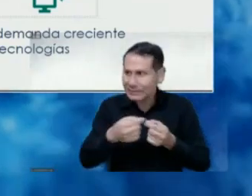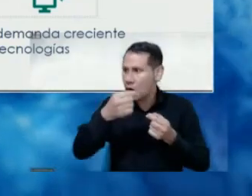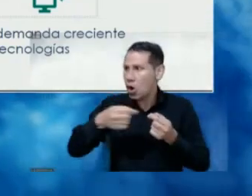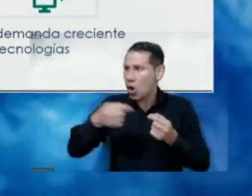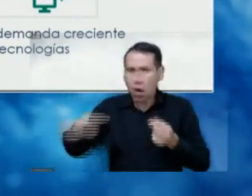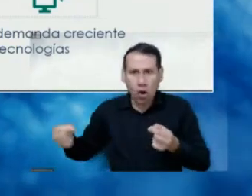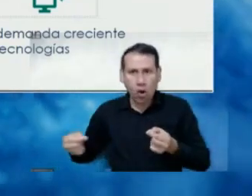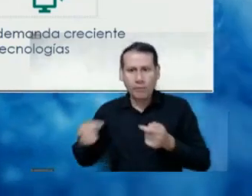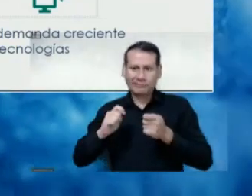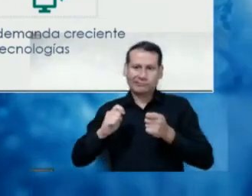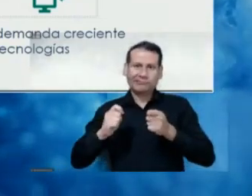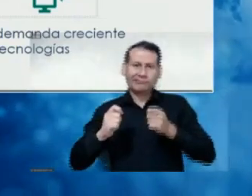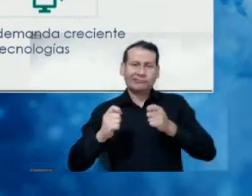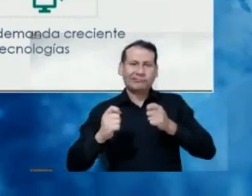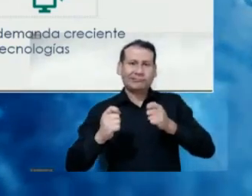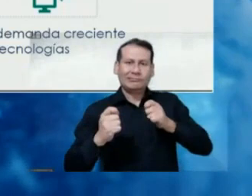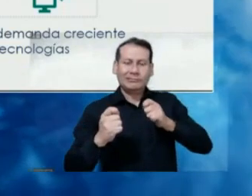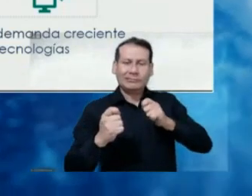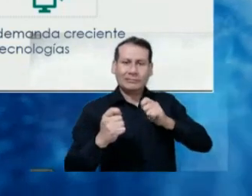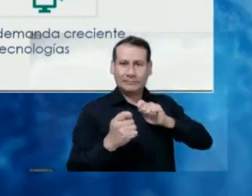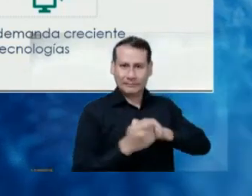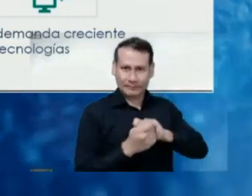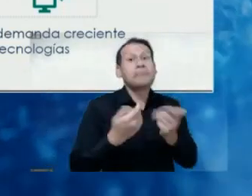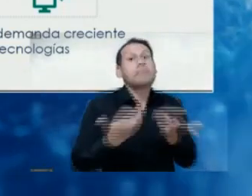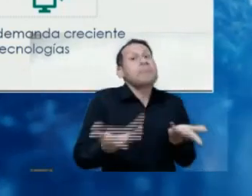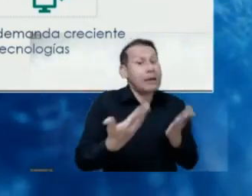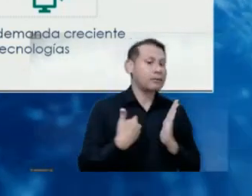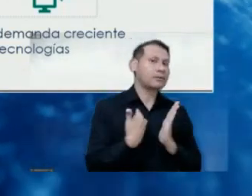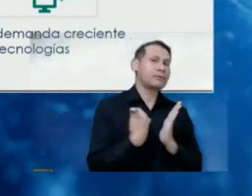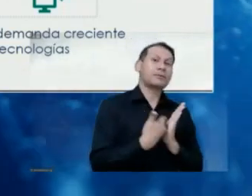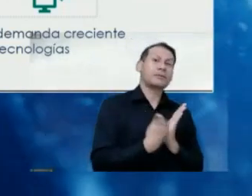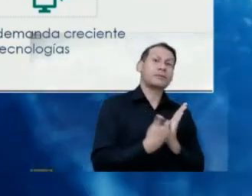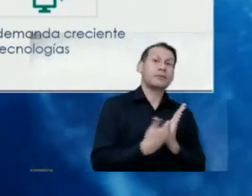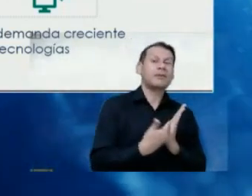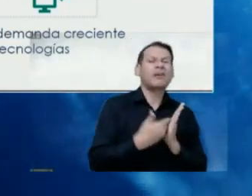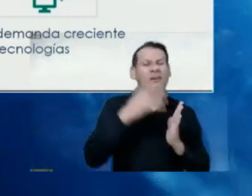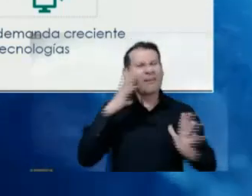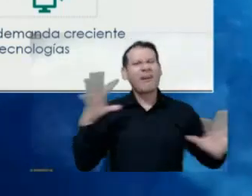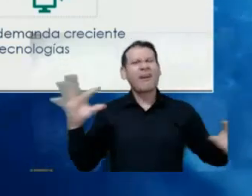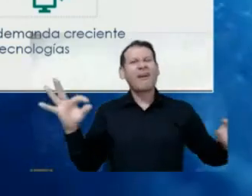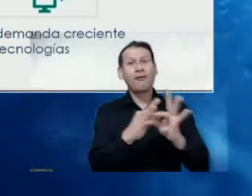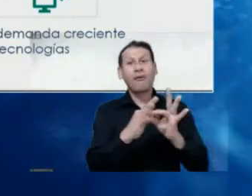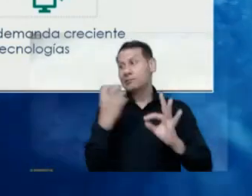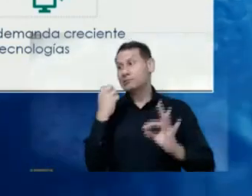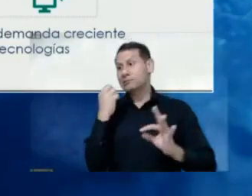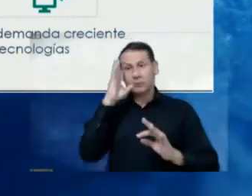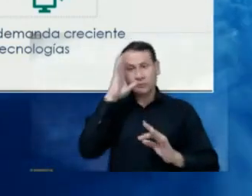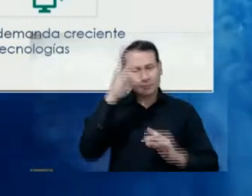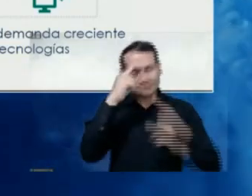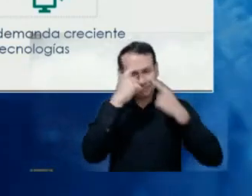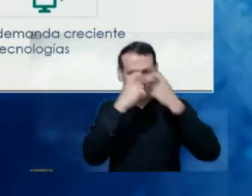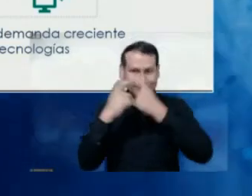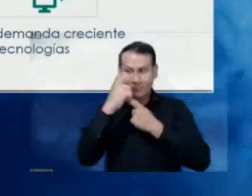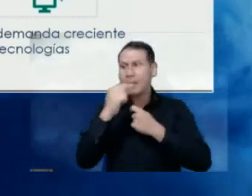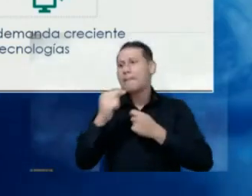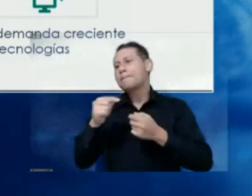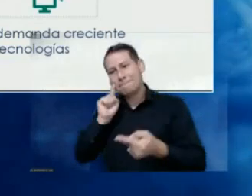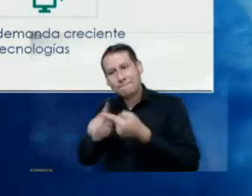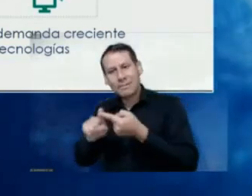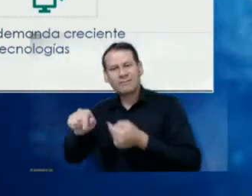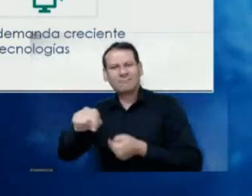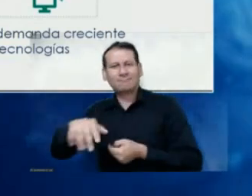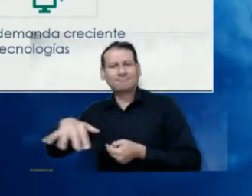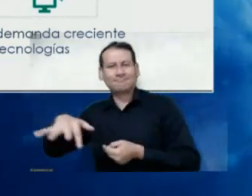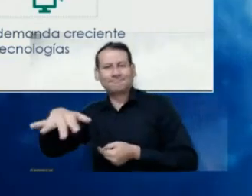economy and the Colombian society at large based on a perspective territory and a level of territory.